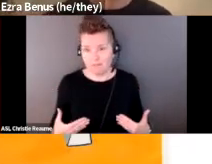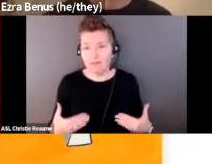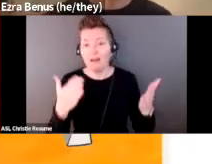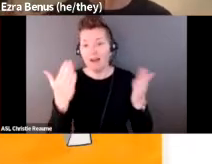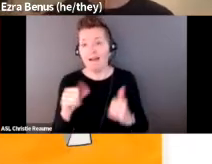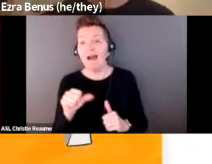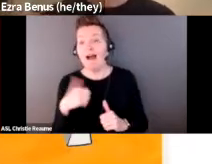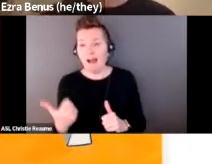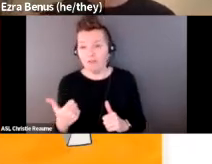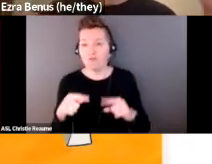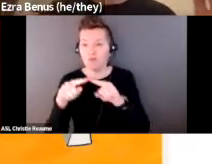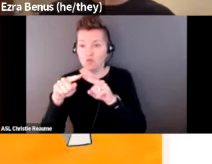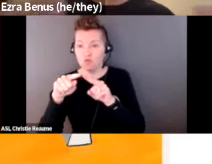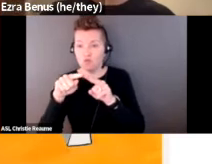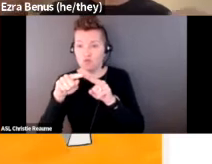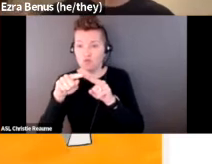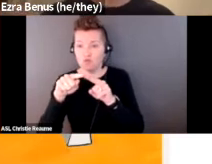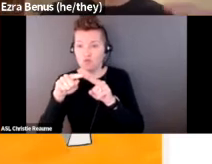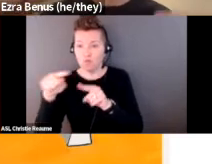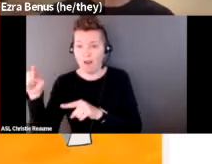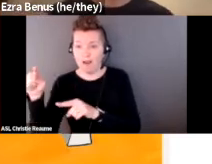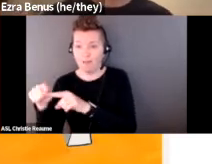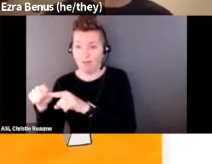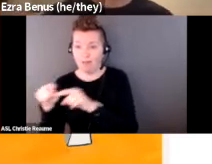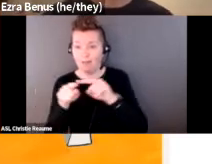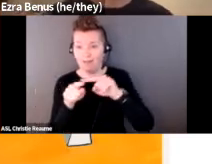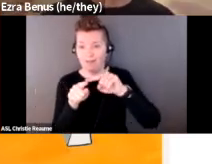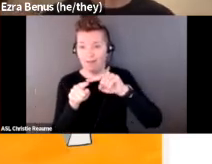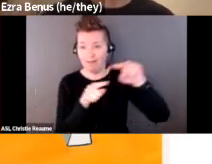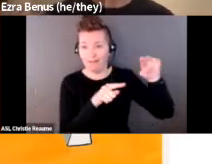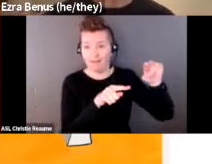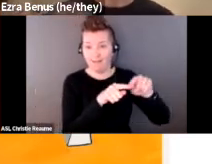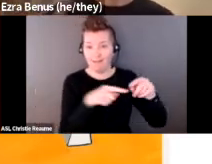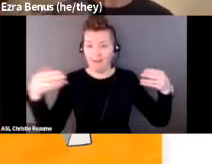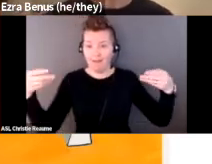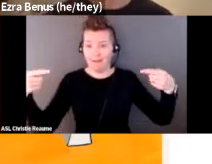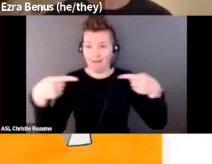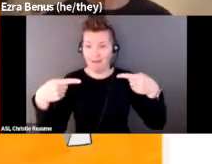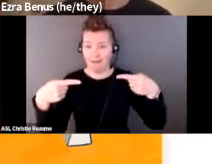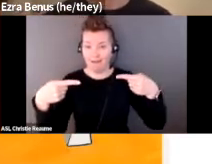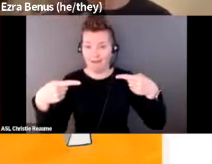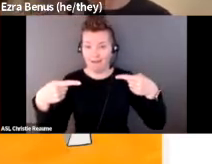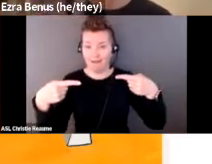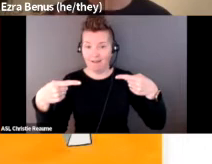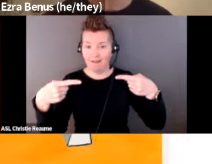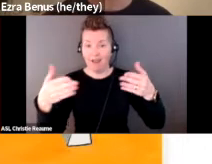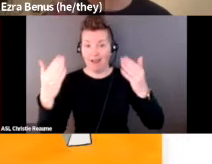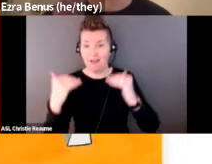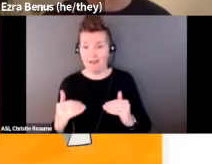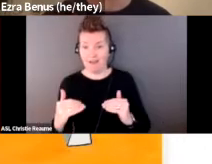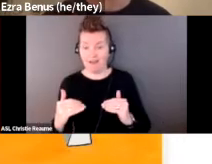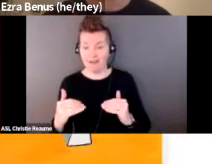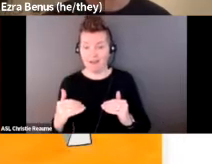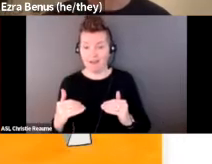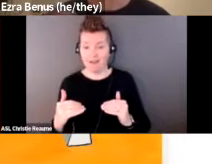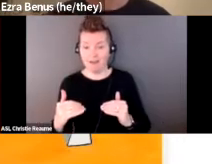facing each other, also, you know, floating sort of in space, and right below that and overlaid on one